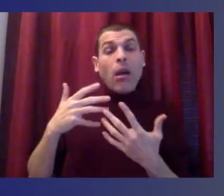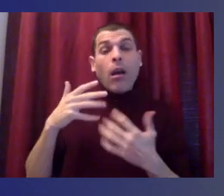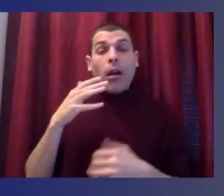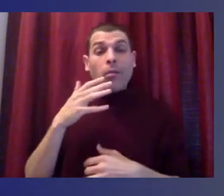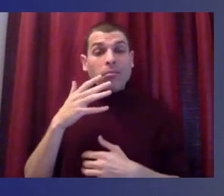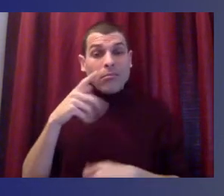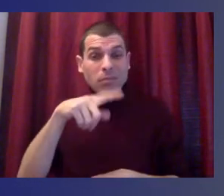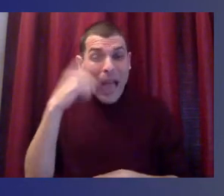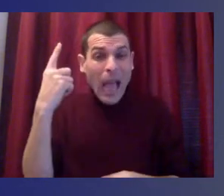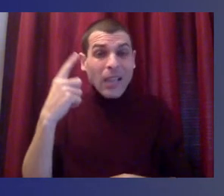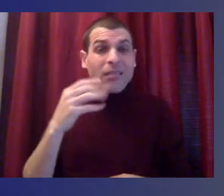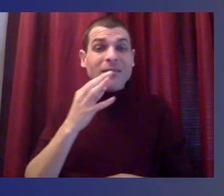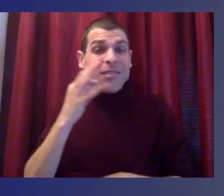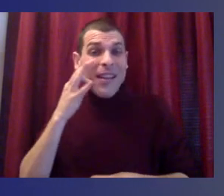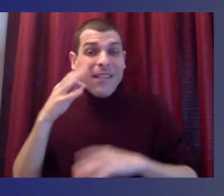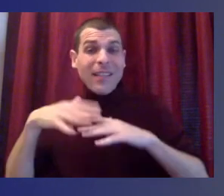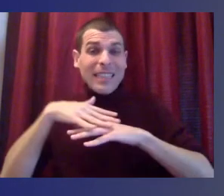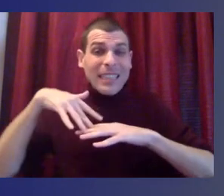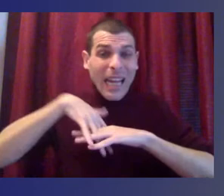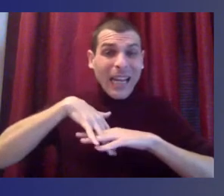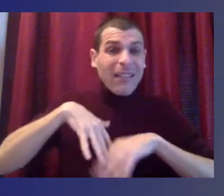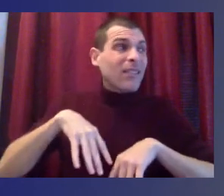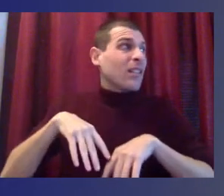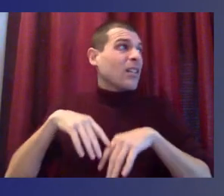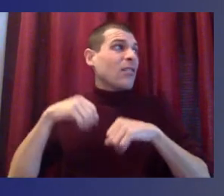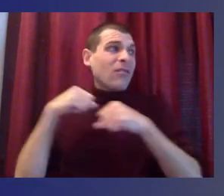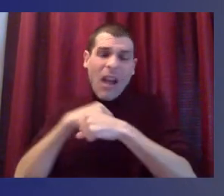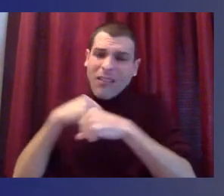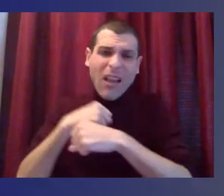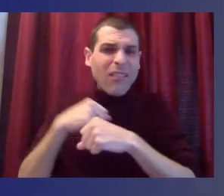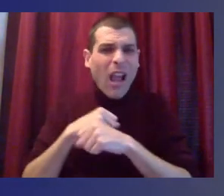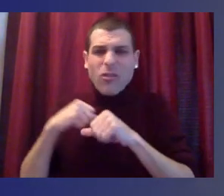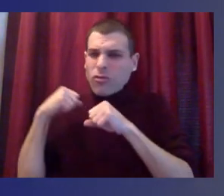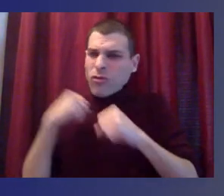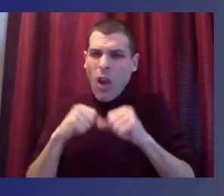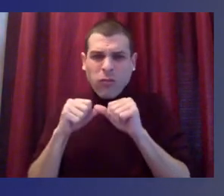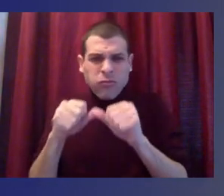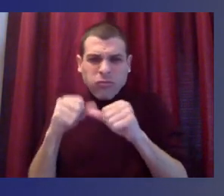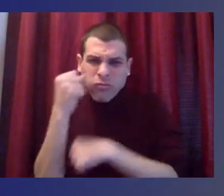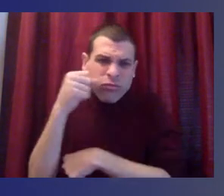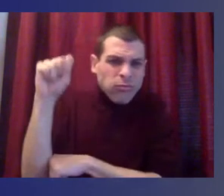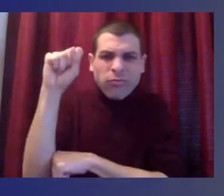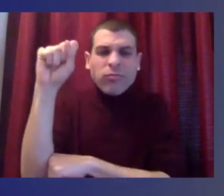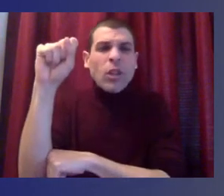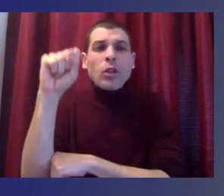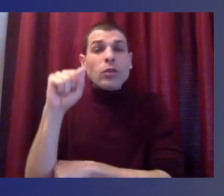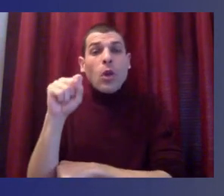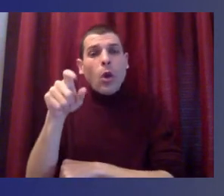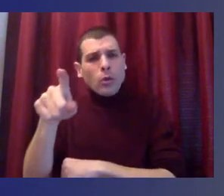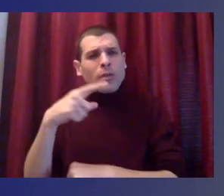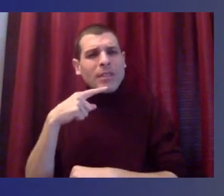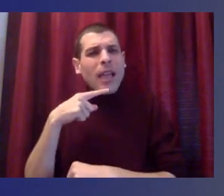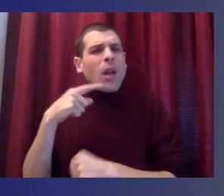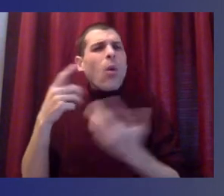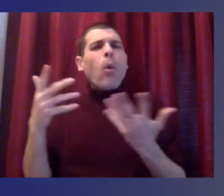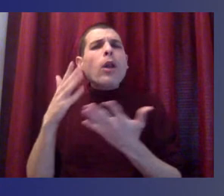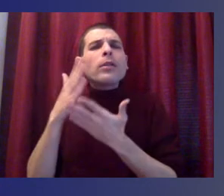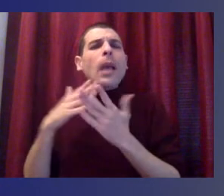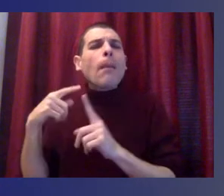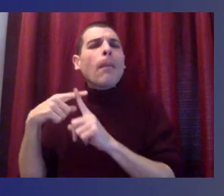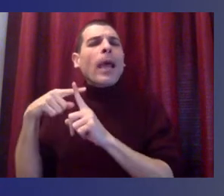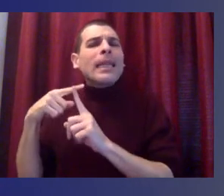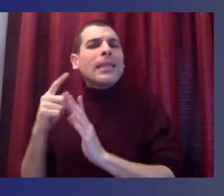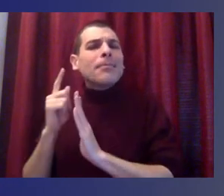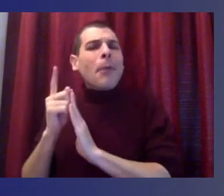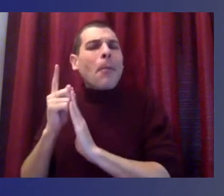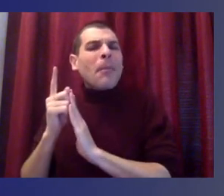communities of color, you know, they've shown resilience. So to answer sort of the bright spots part of the question, this continued resilience